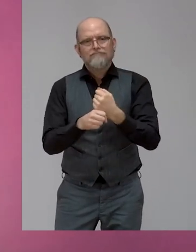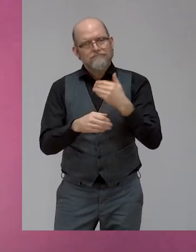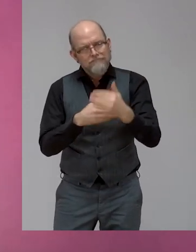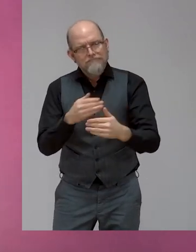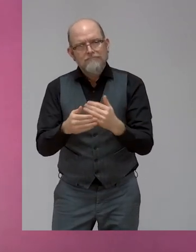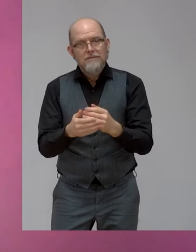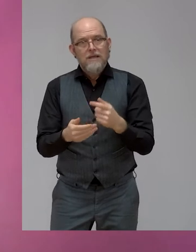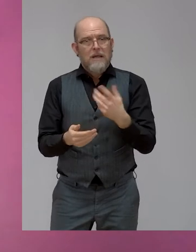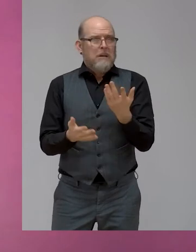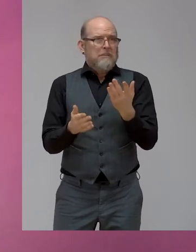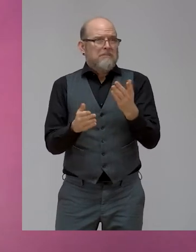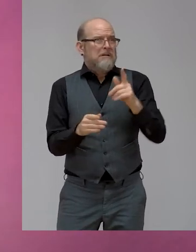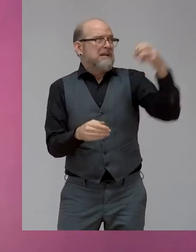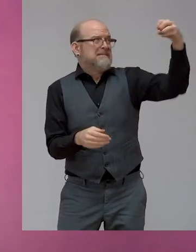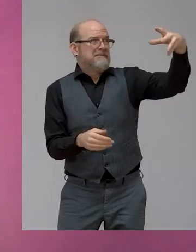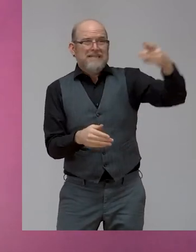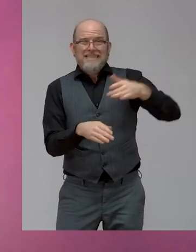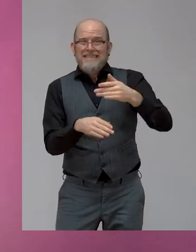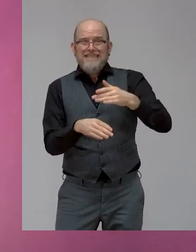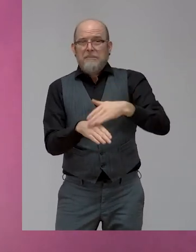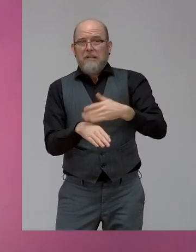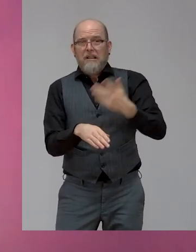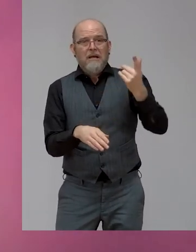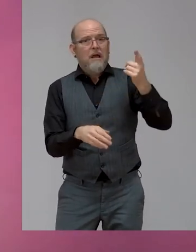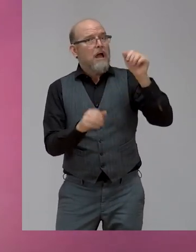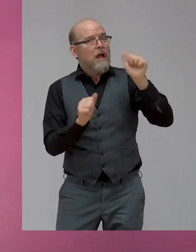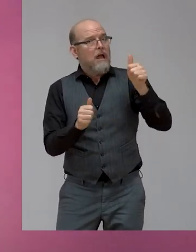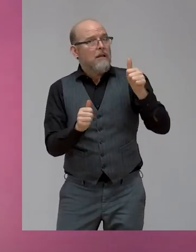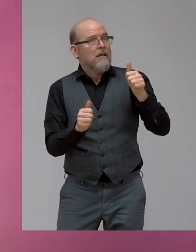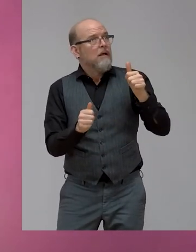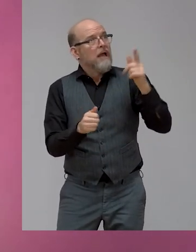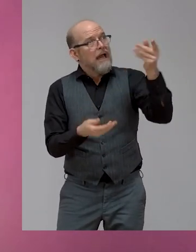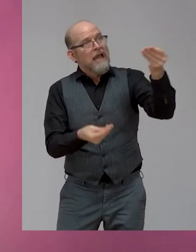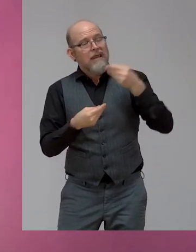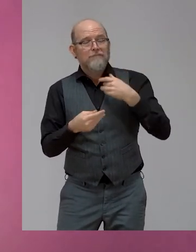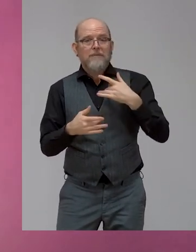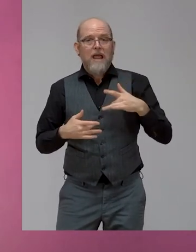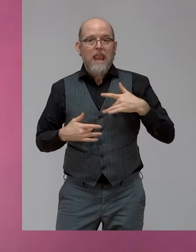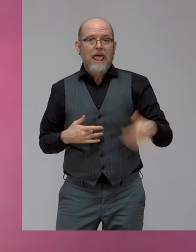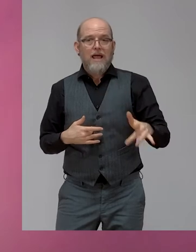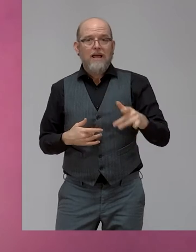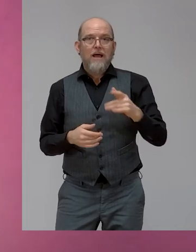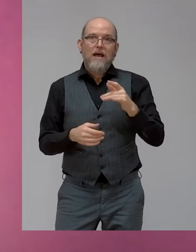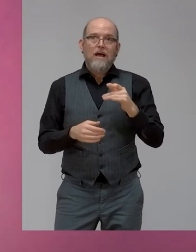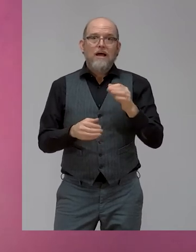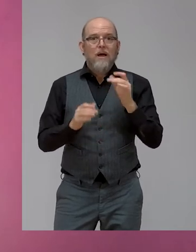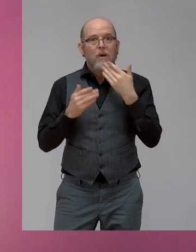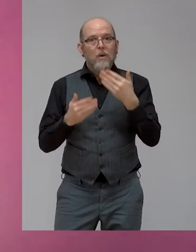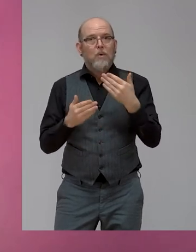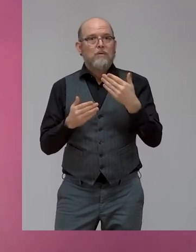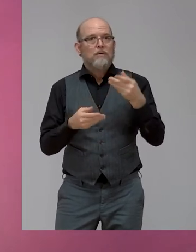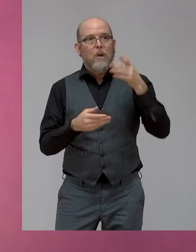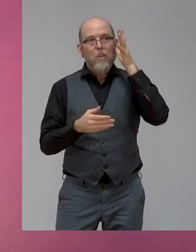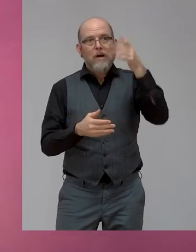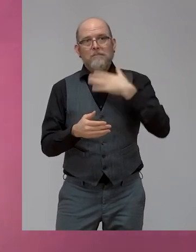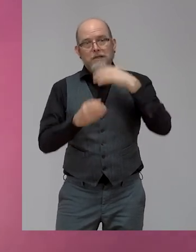carry your talismans, carry your dreams, carry your intentions, and they will become action. And